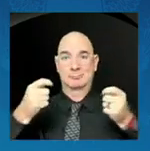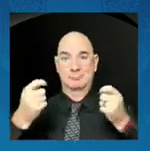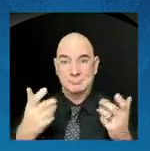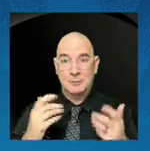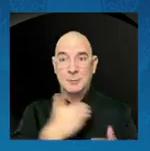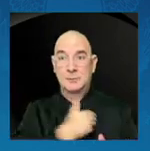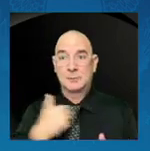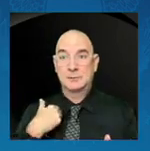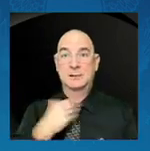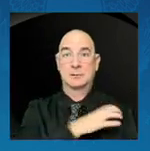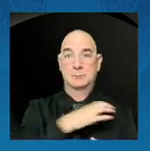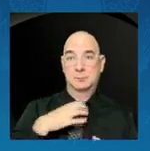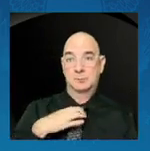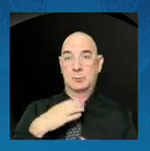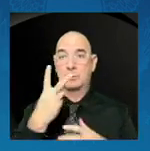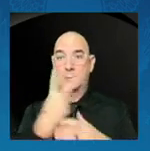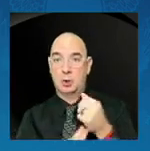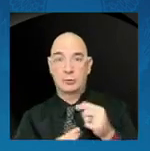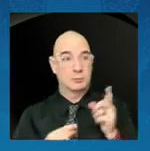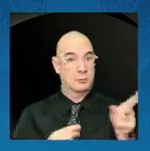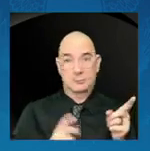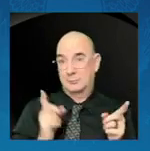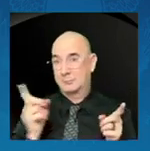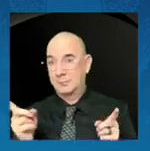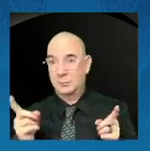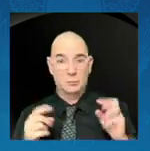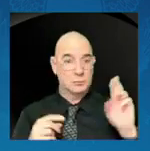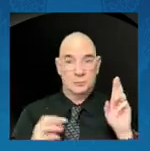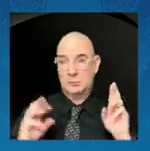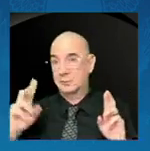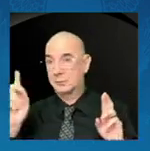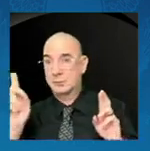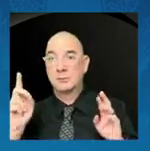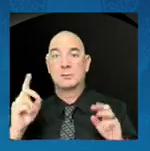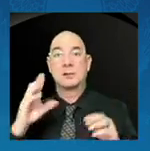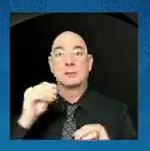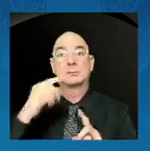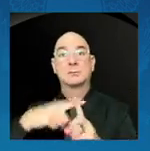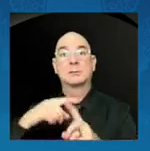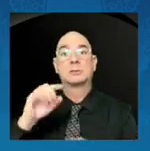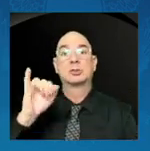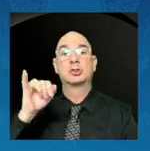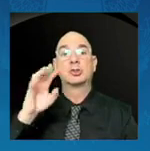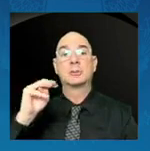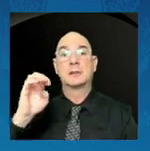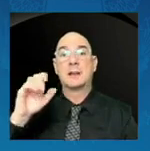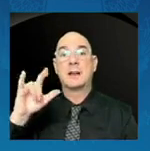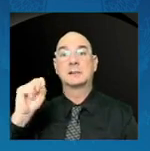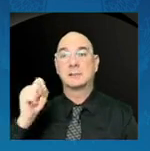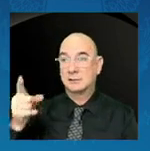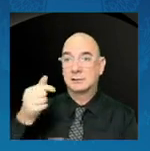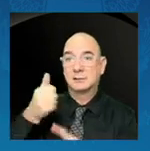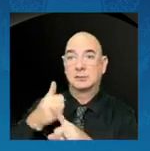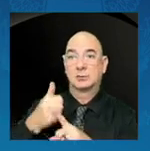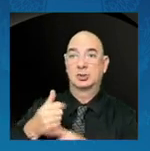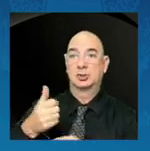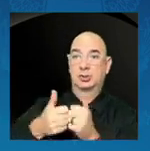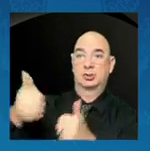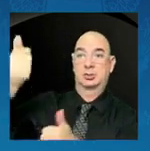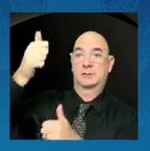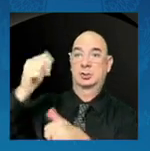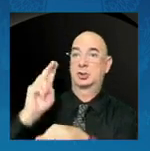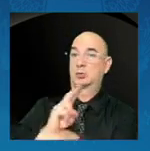As well as Admiral Jim Ellis, who serves as chair of the Users Advisory Group. And I thank all of you for your participation